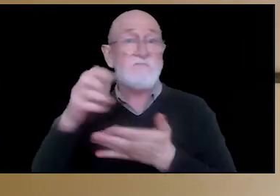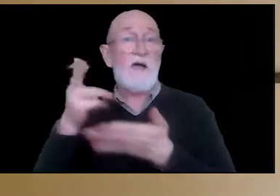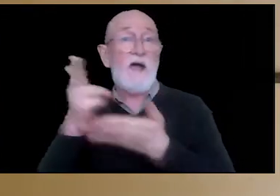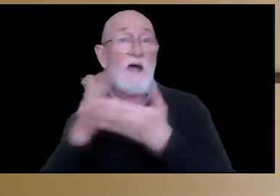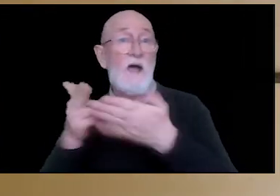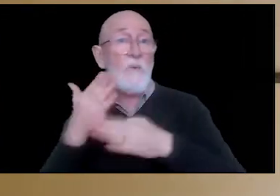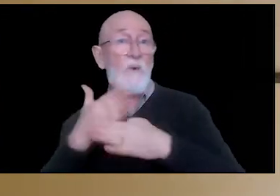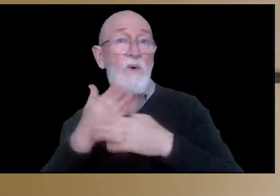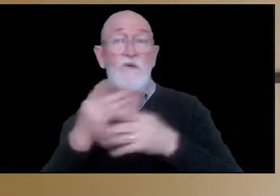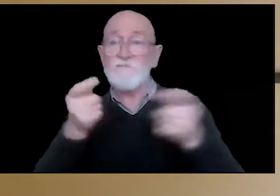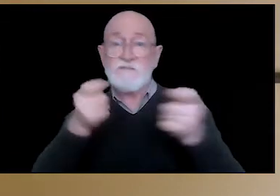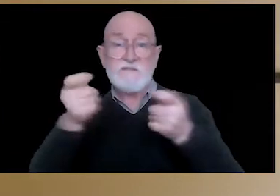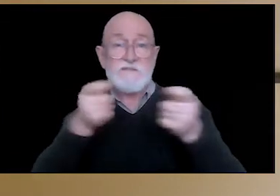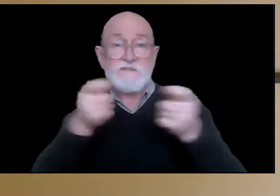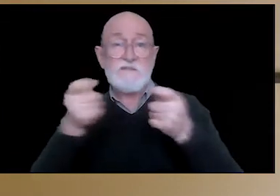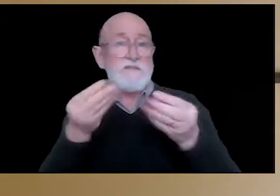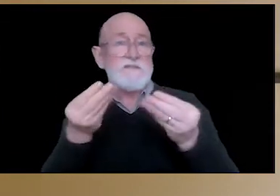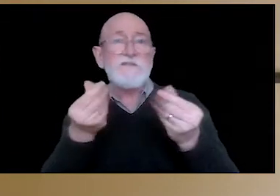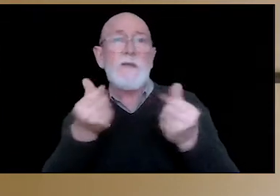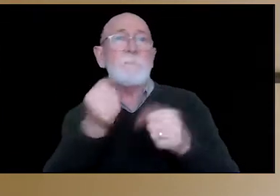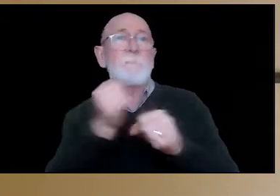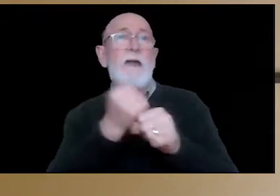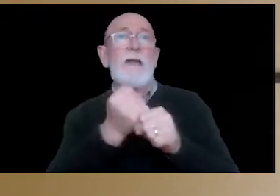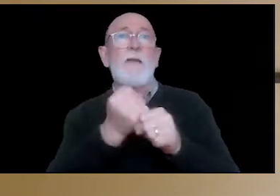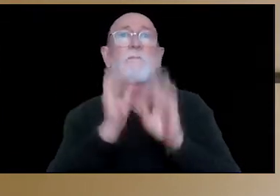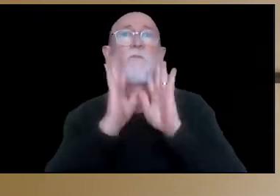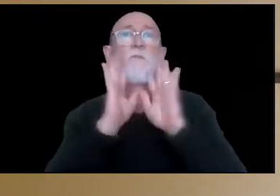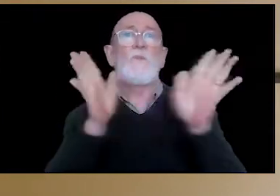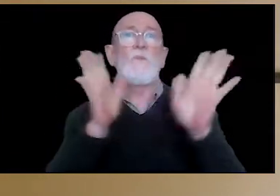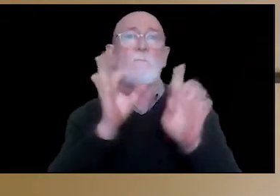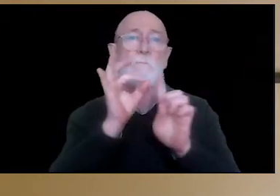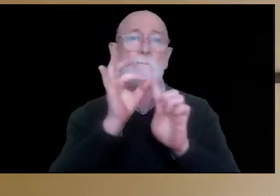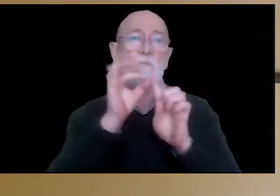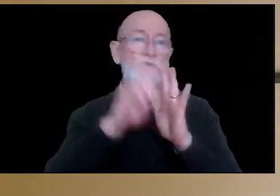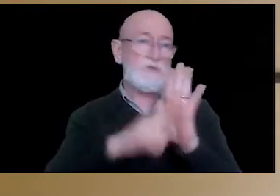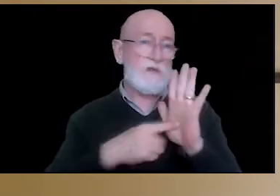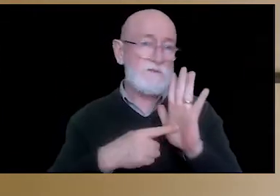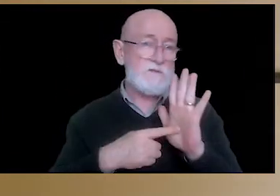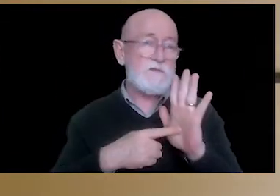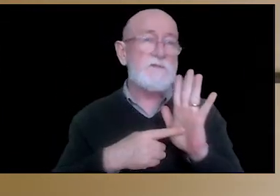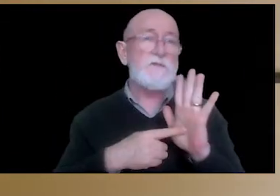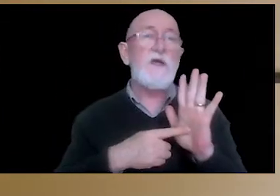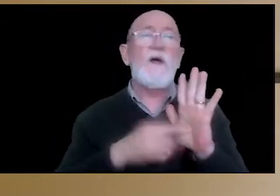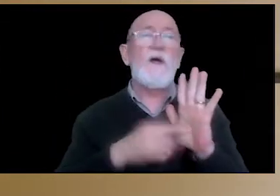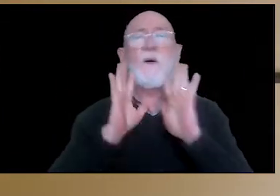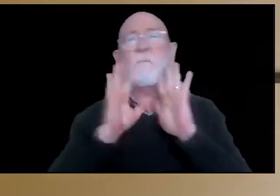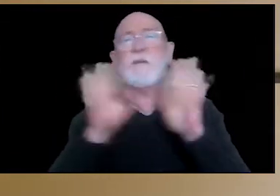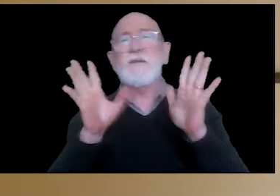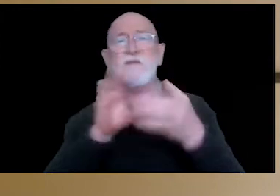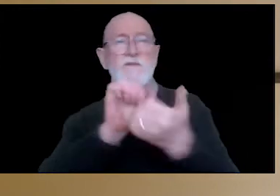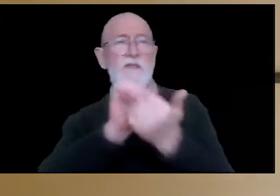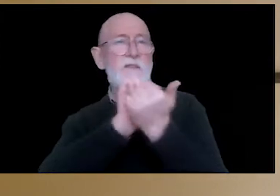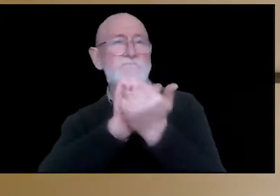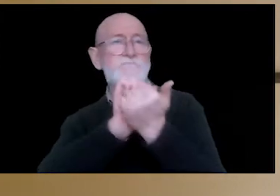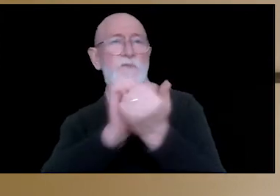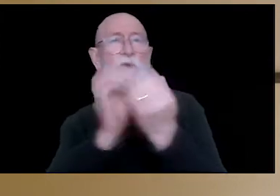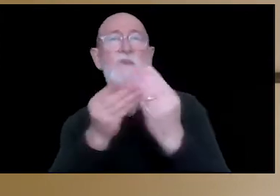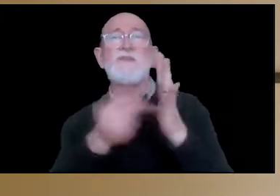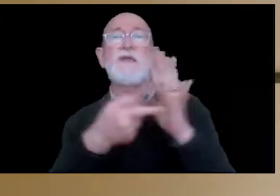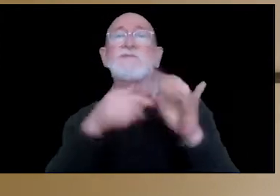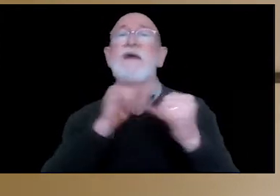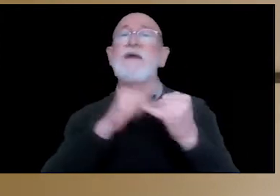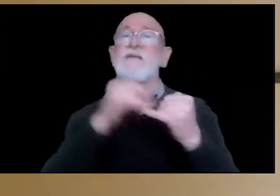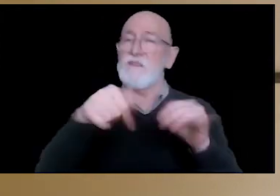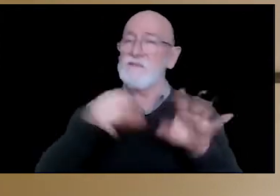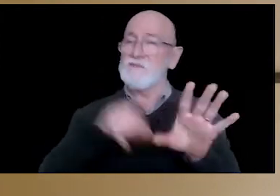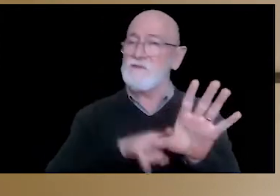up all of their artwork and facilitating the making of some really amazing projects. It's been awesome to be able to collaborate with Tasmania